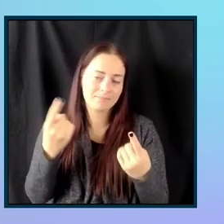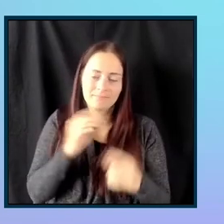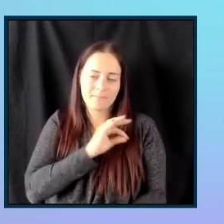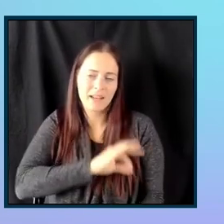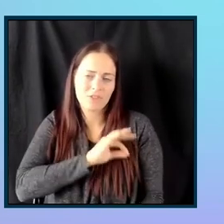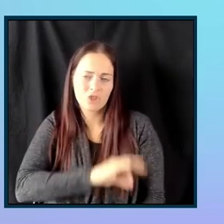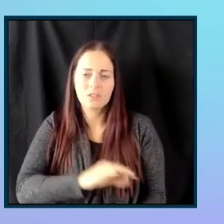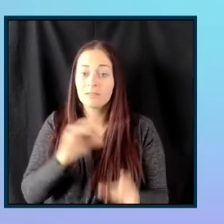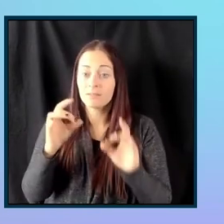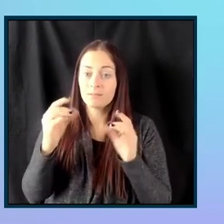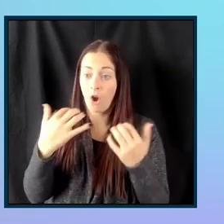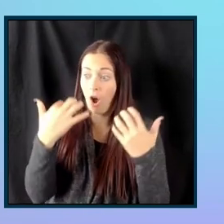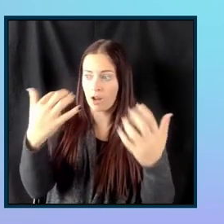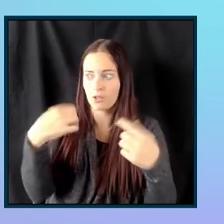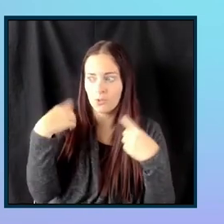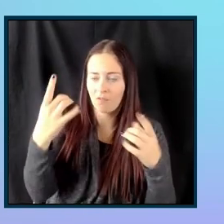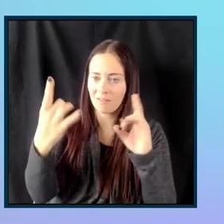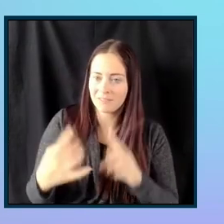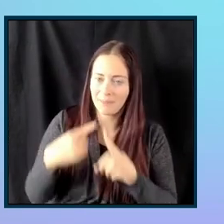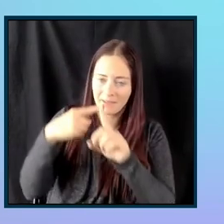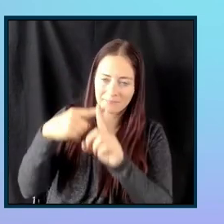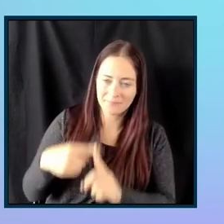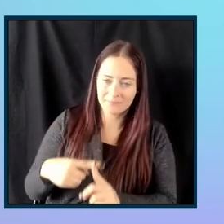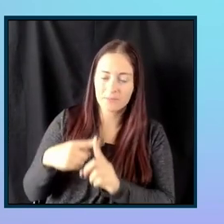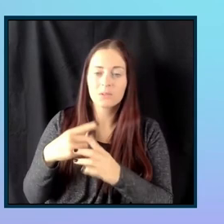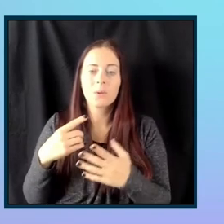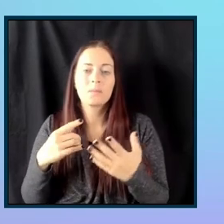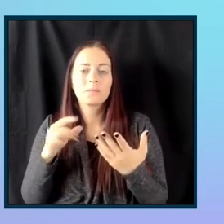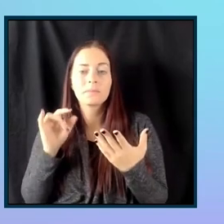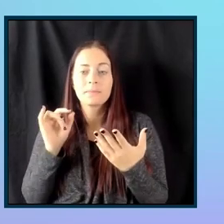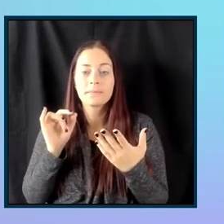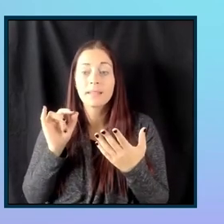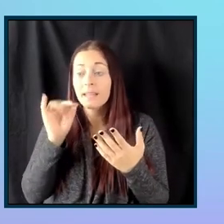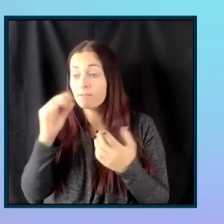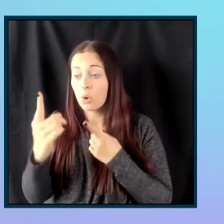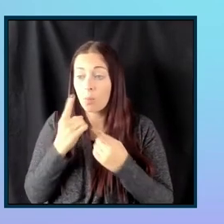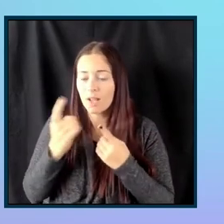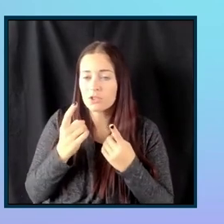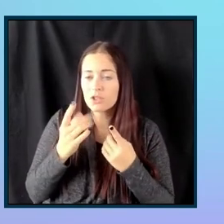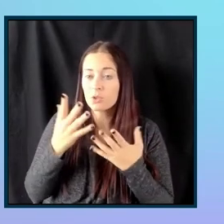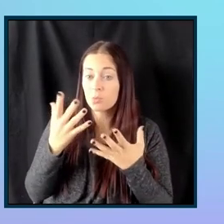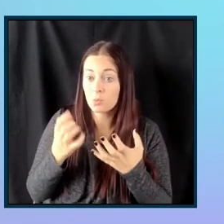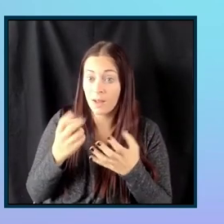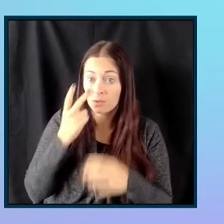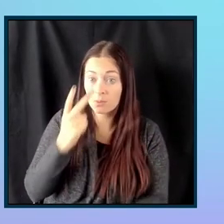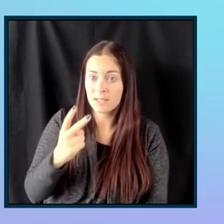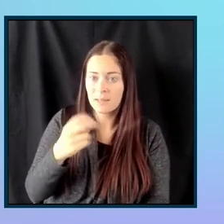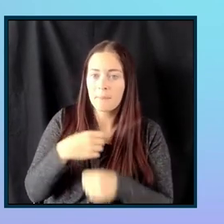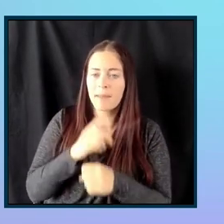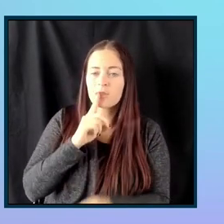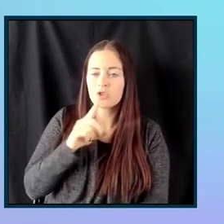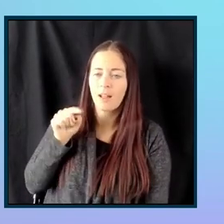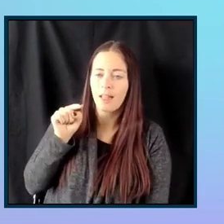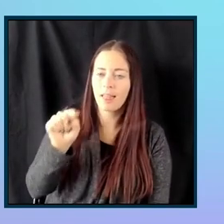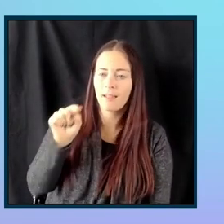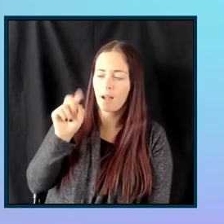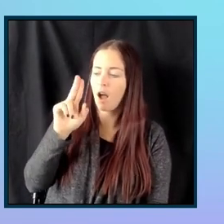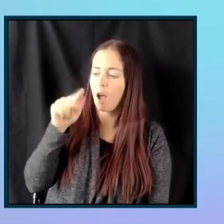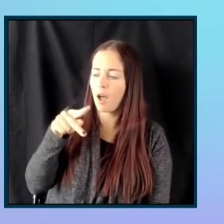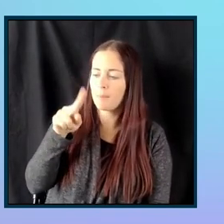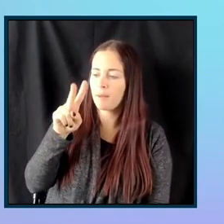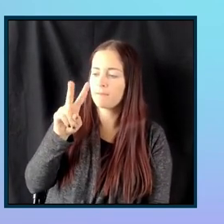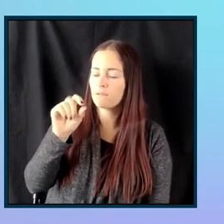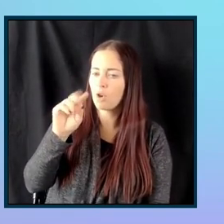minutes for questions, so make sure you upload the ones that you really want to see. But the first question that we have is, do you have a recommendation